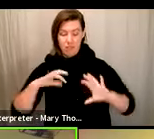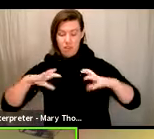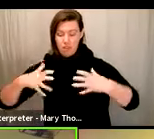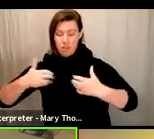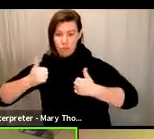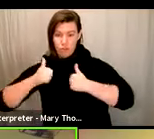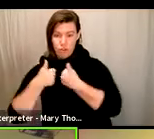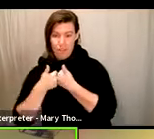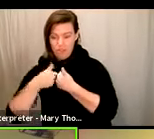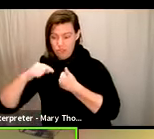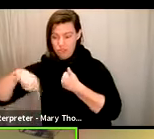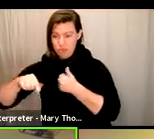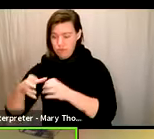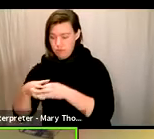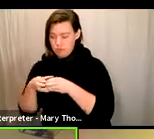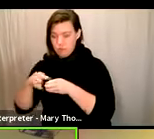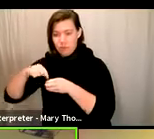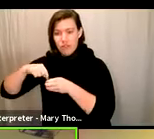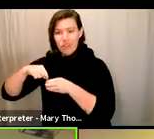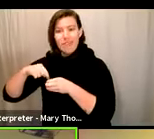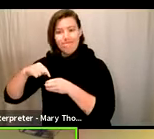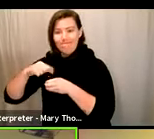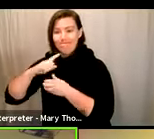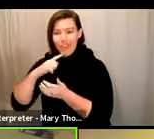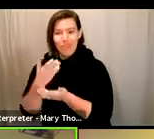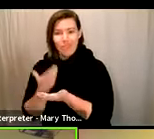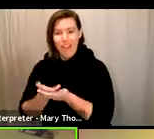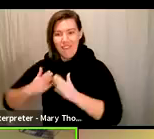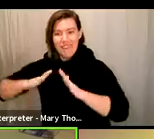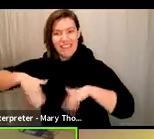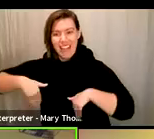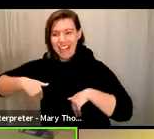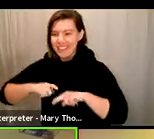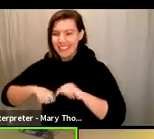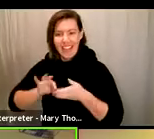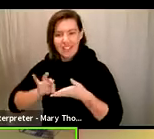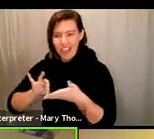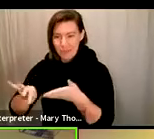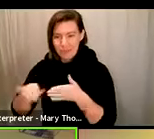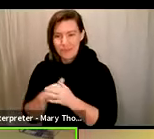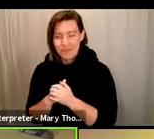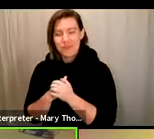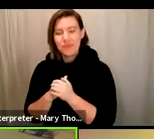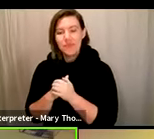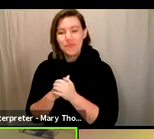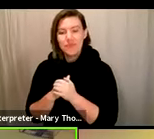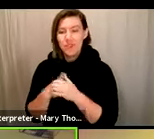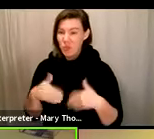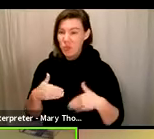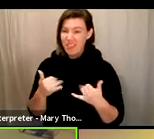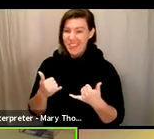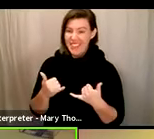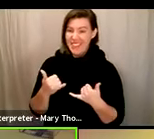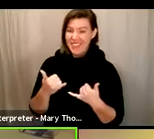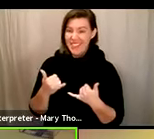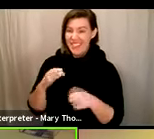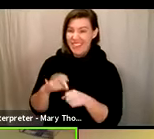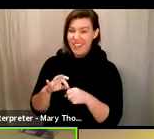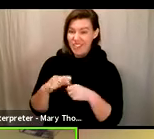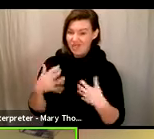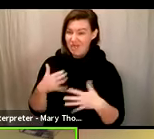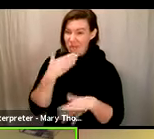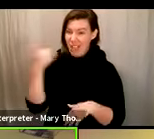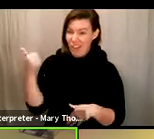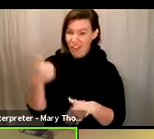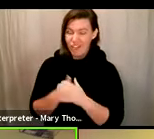unable to process. We have about 10,500 signature challenges remaining, which is 0.9 percent of